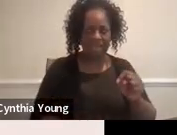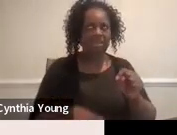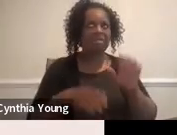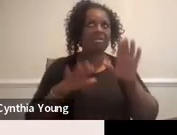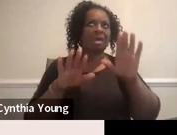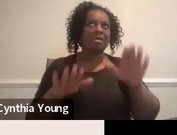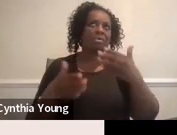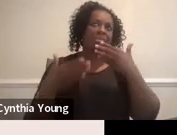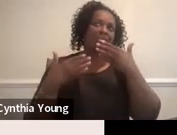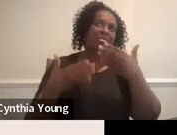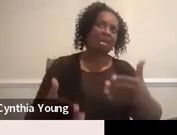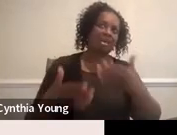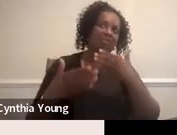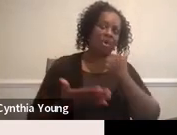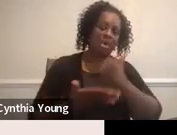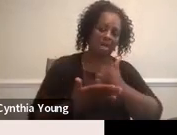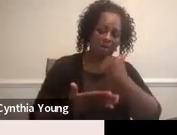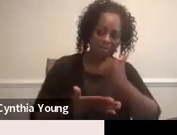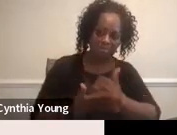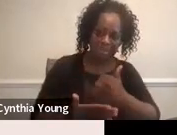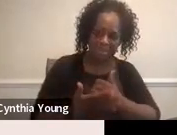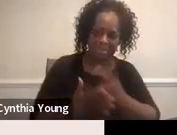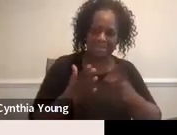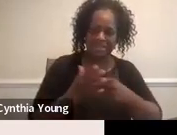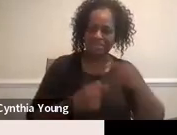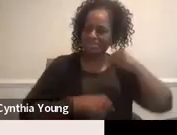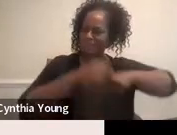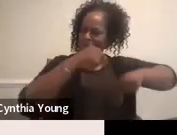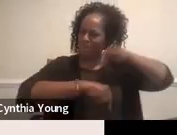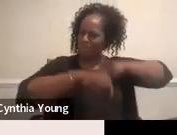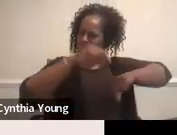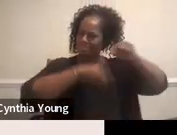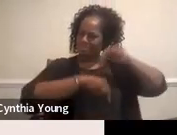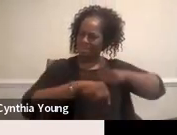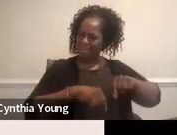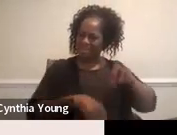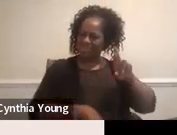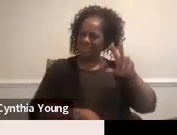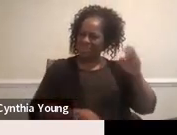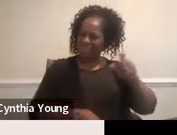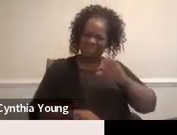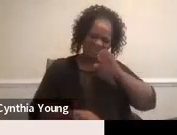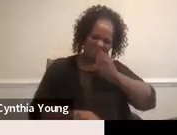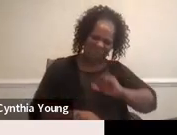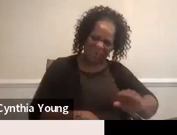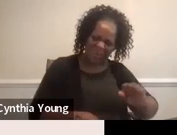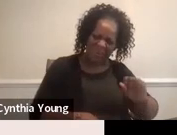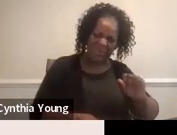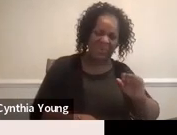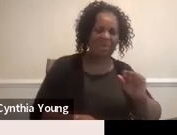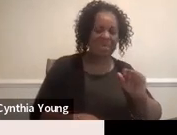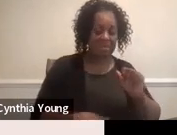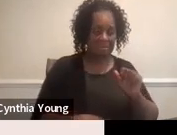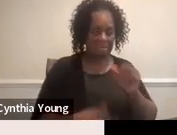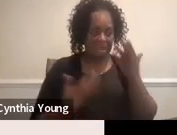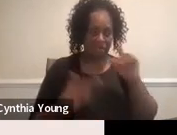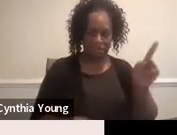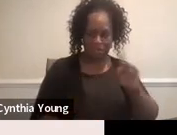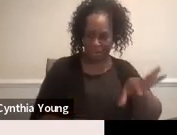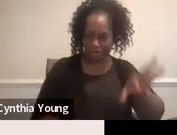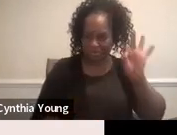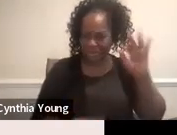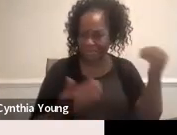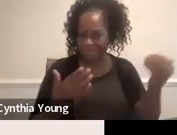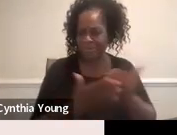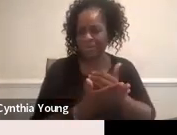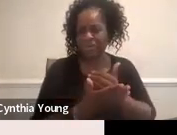hugely helpful because I'd like to sometimes go back and I'm like, these are really old. Yeah. But I don't know where to find the